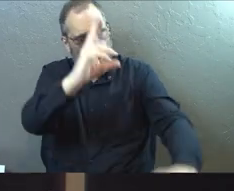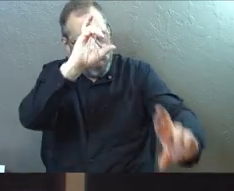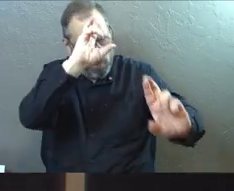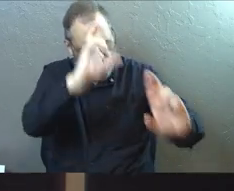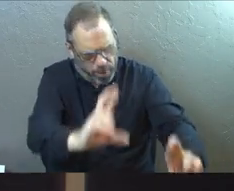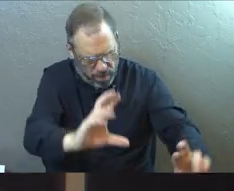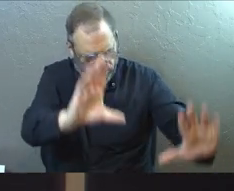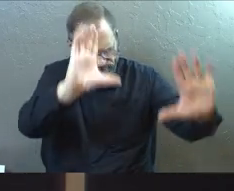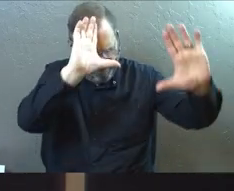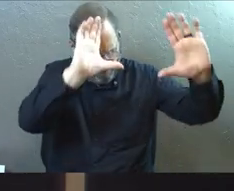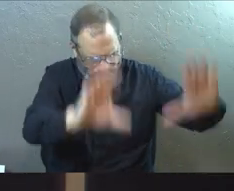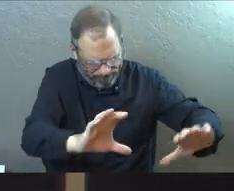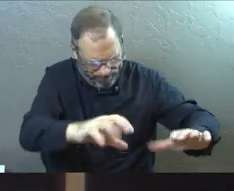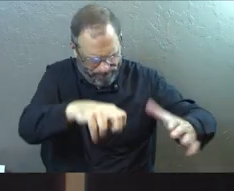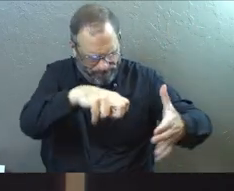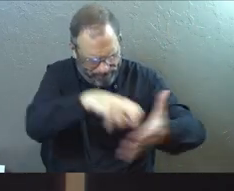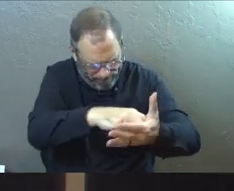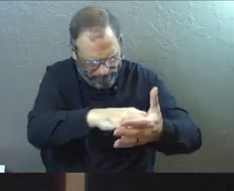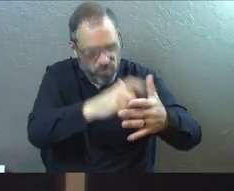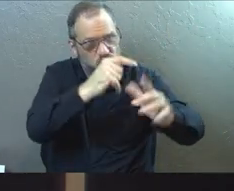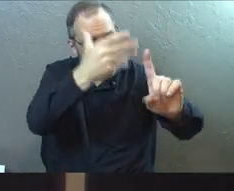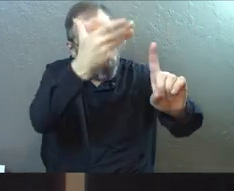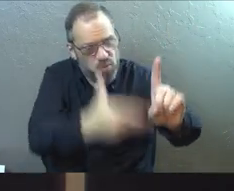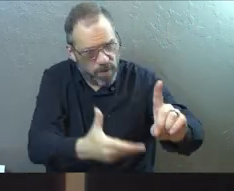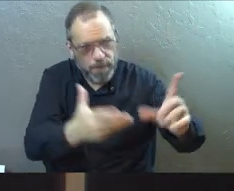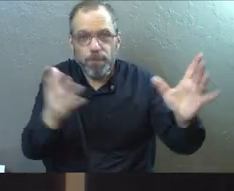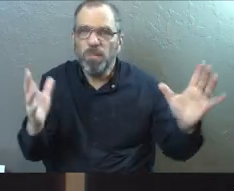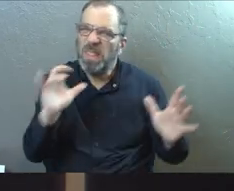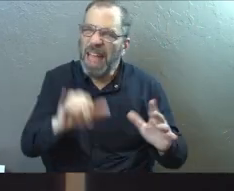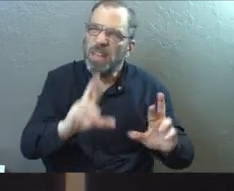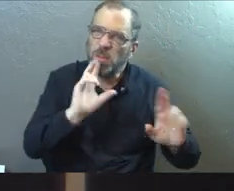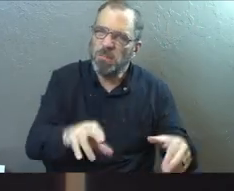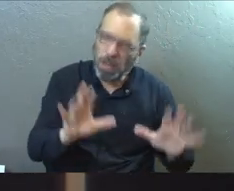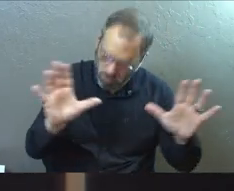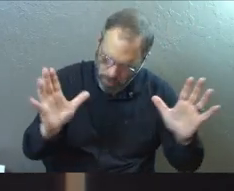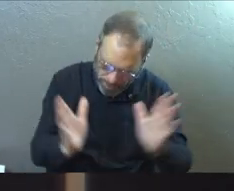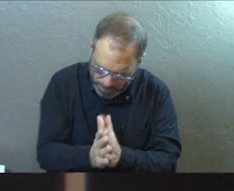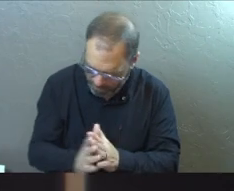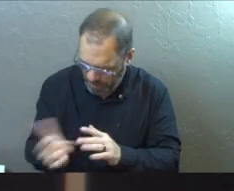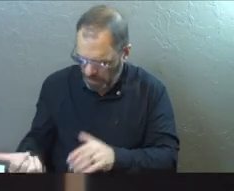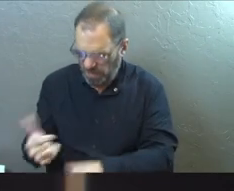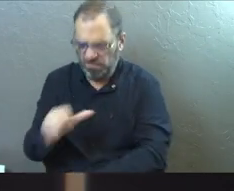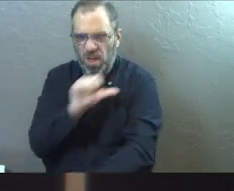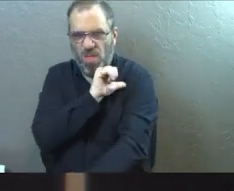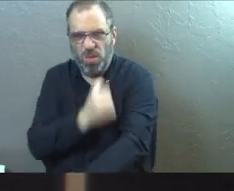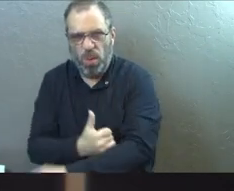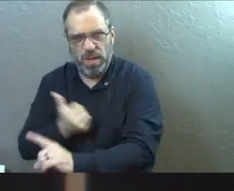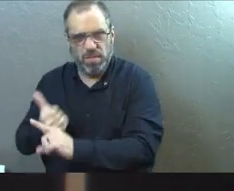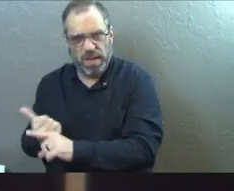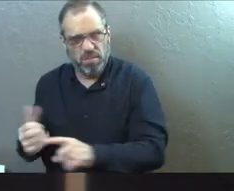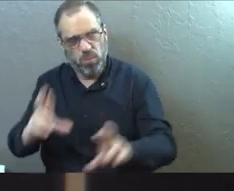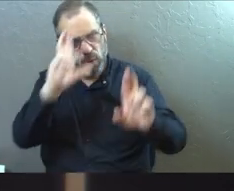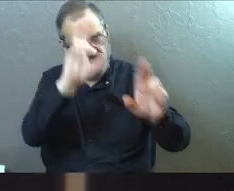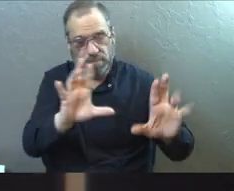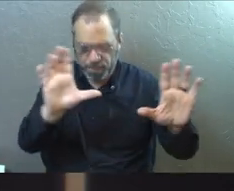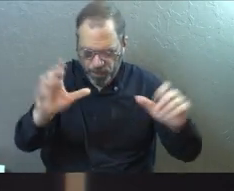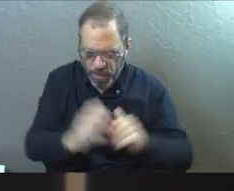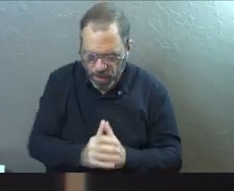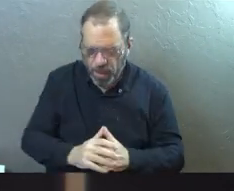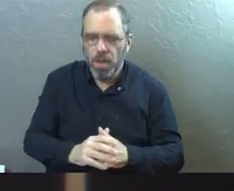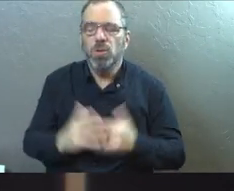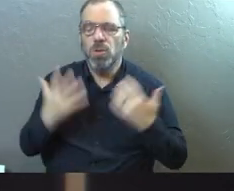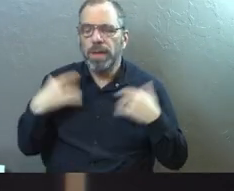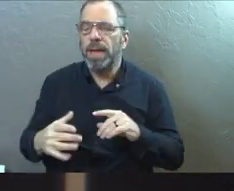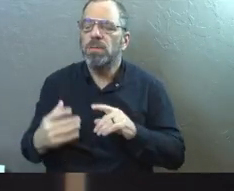respect and sit in reverence and in awe of who you are and respond that way, right? So just cool coming from a guy who's got that authority himself. So an angel